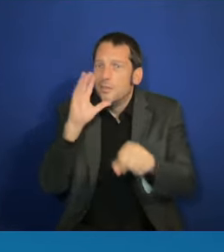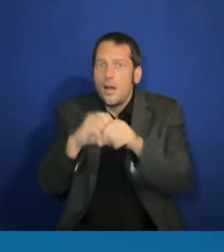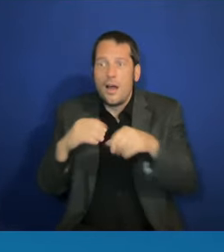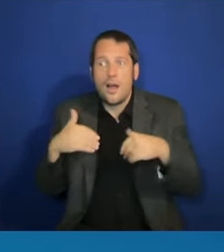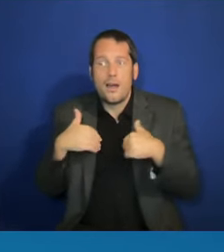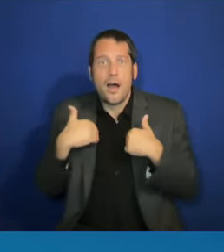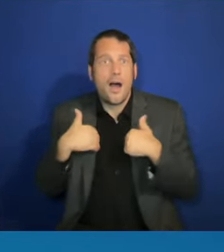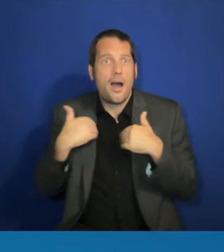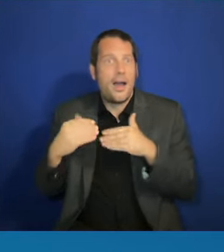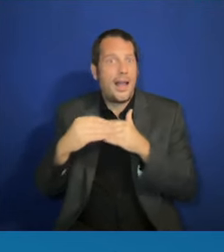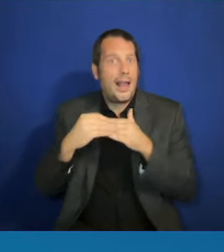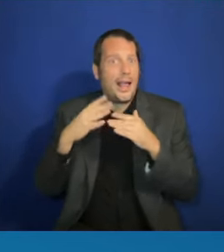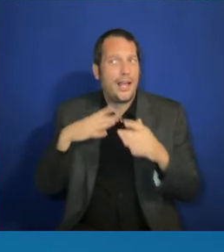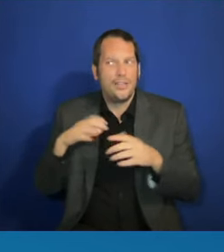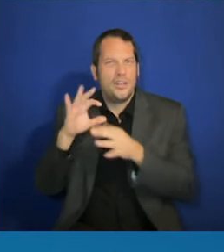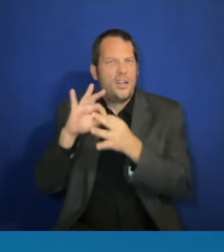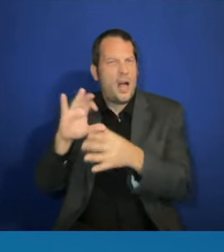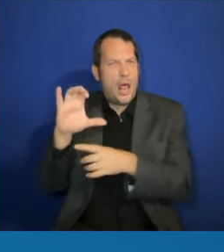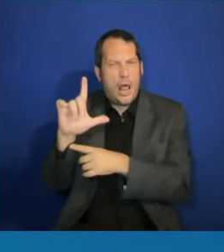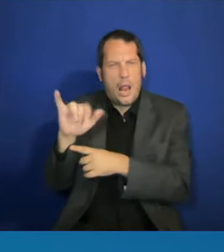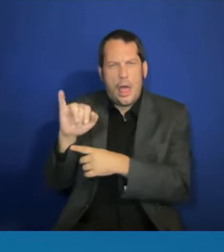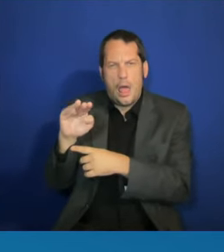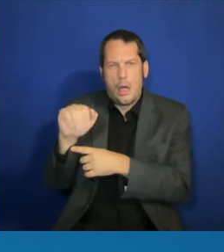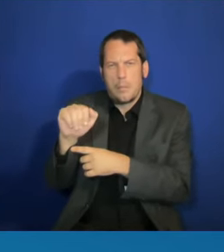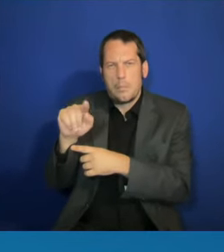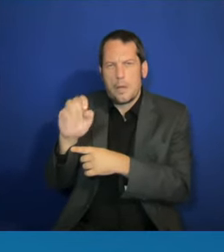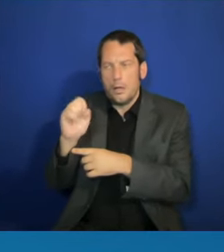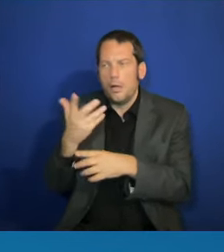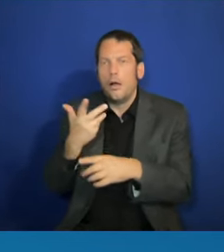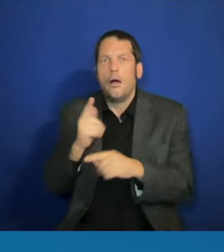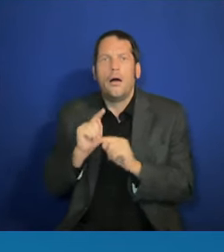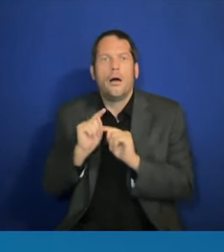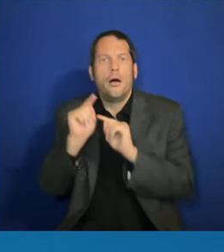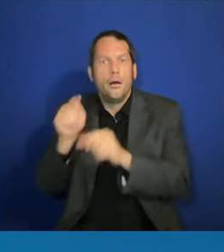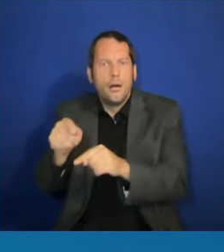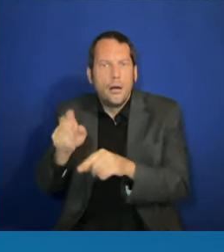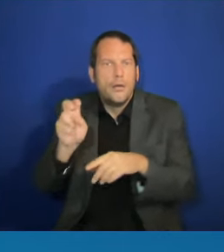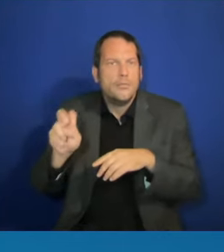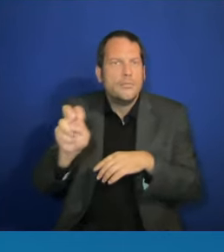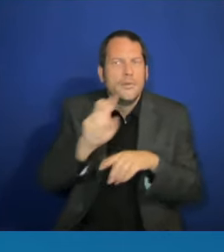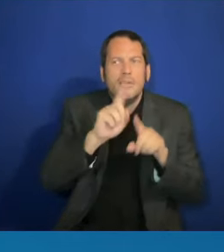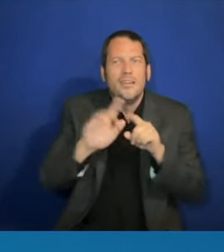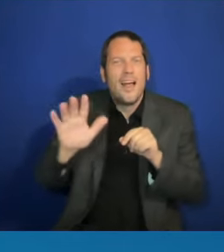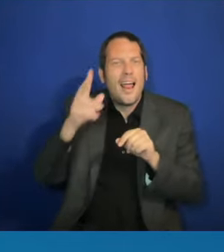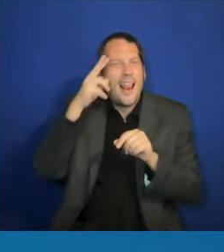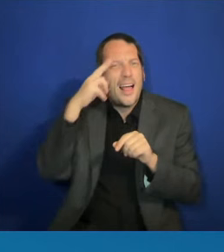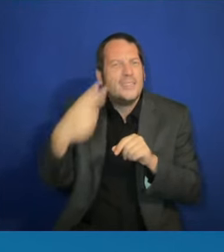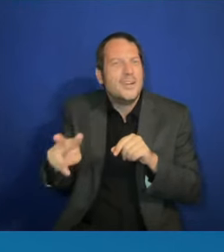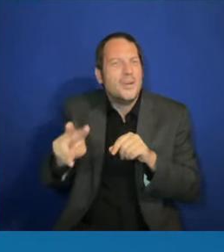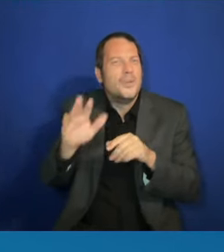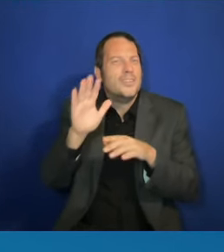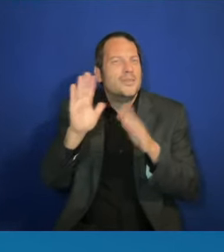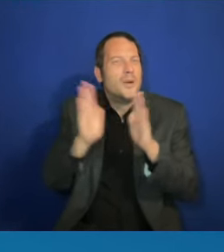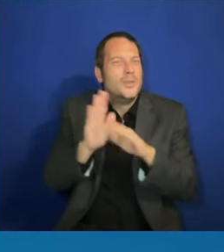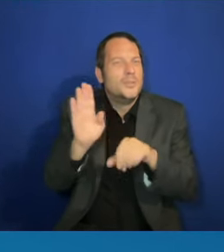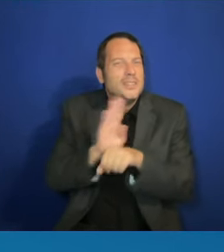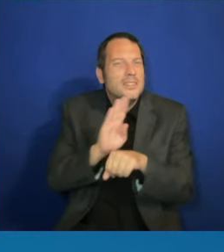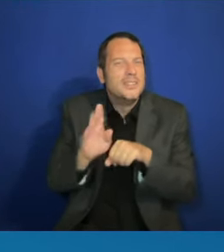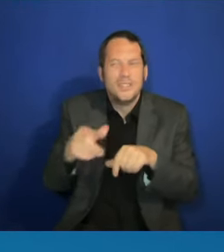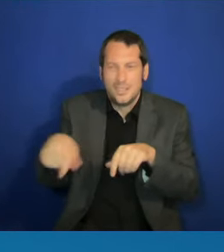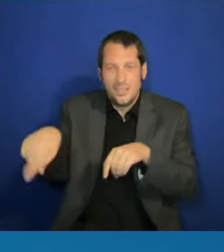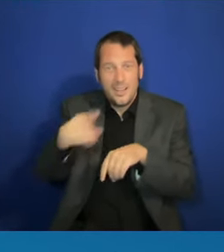Latino-owned small businesses. Hosted Latino leaders from across the country at your residence. And last week,